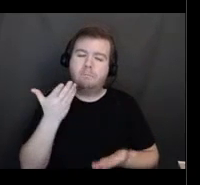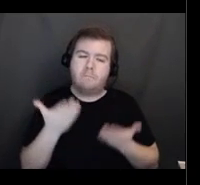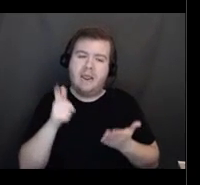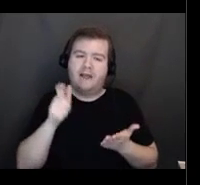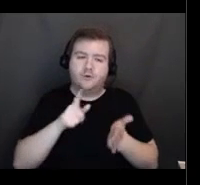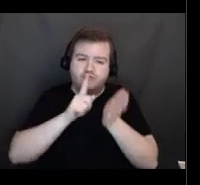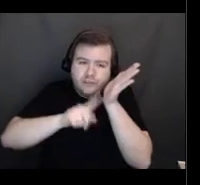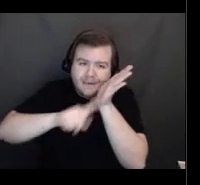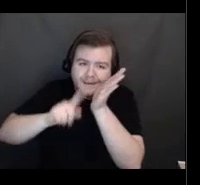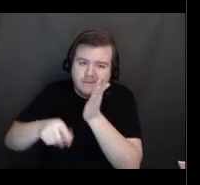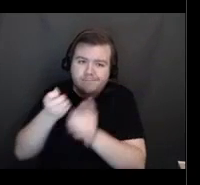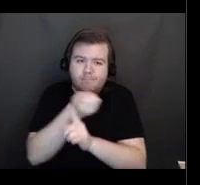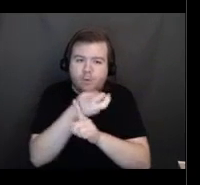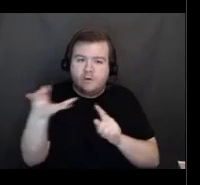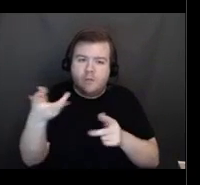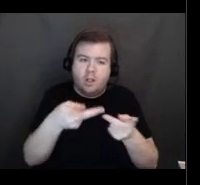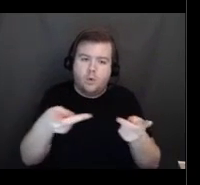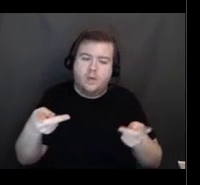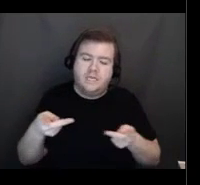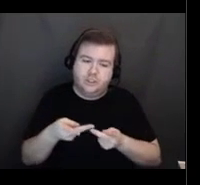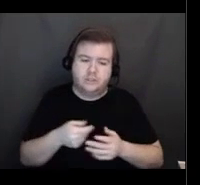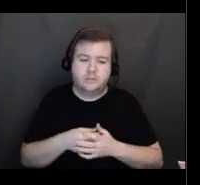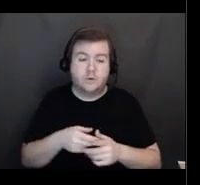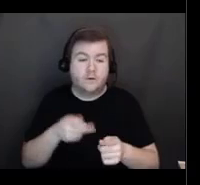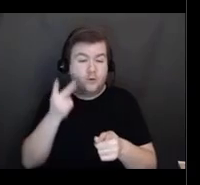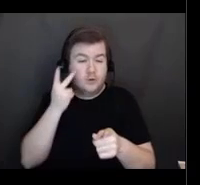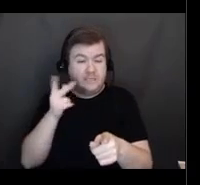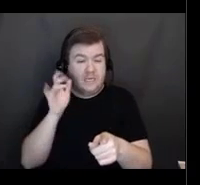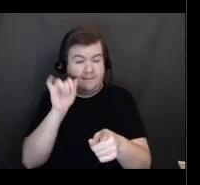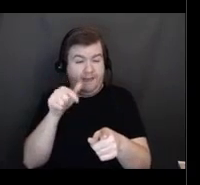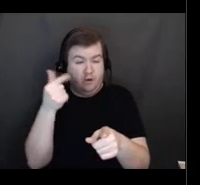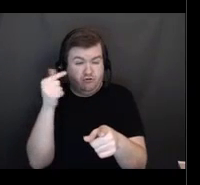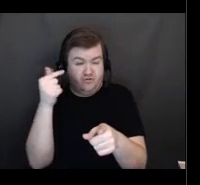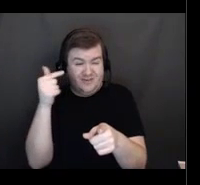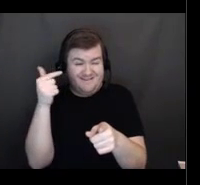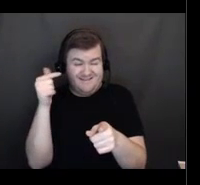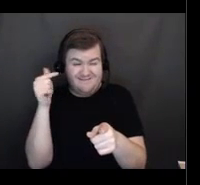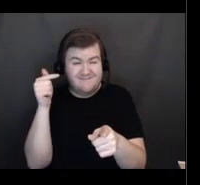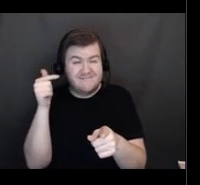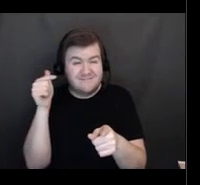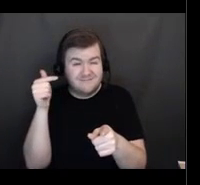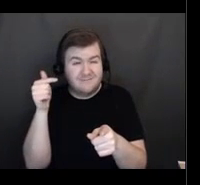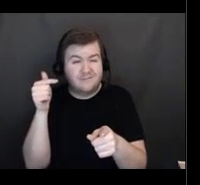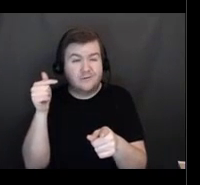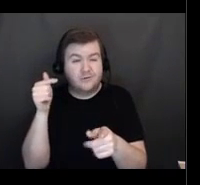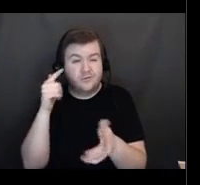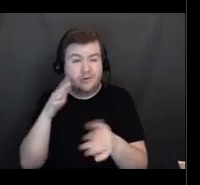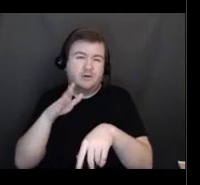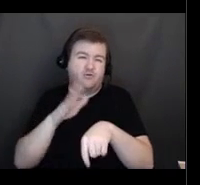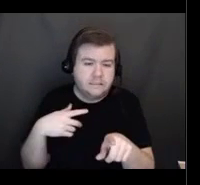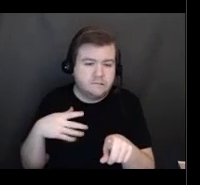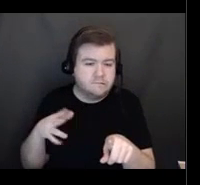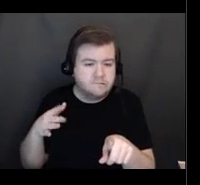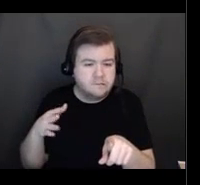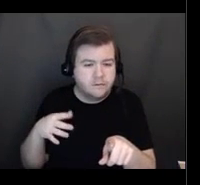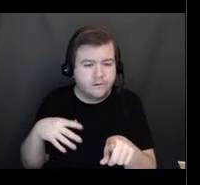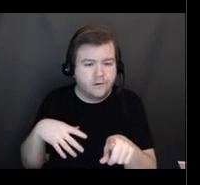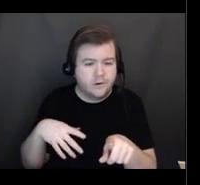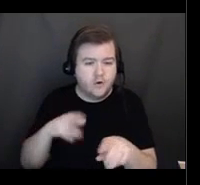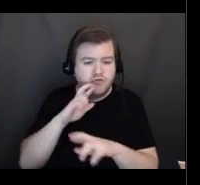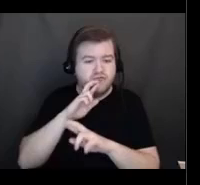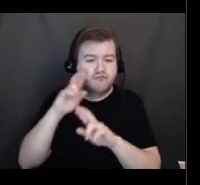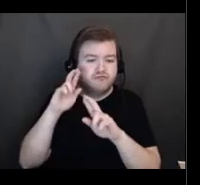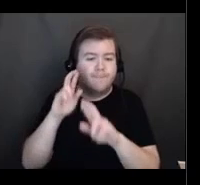the screen, if you see that green notification there, it says reported